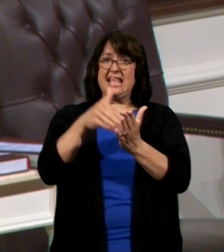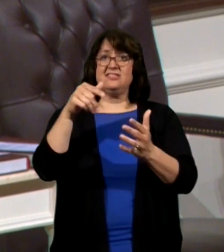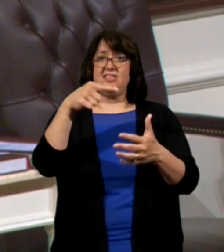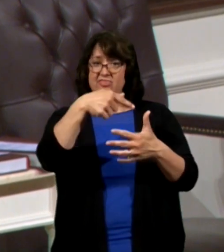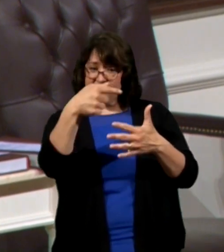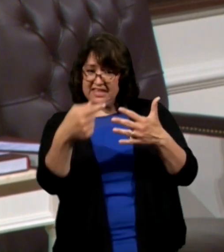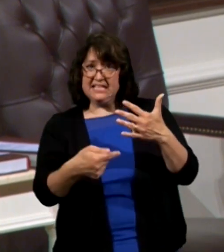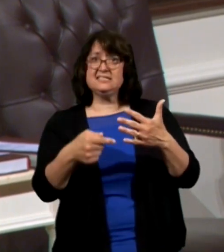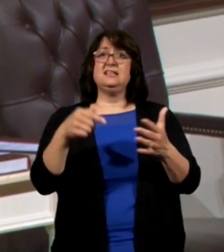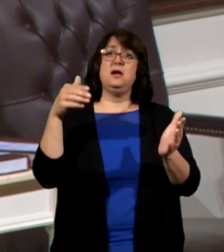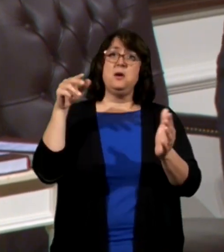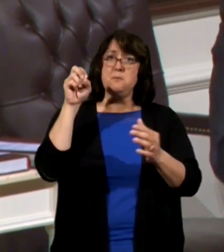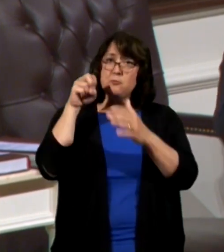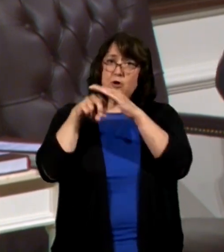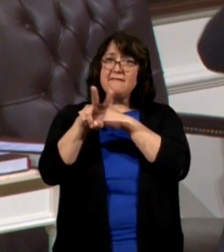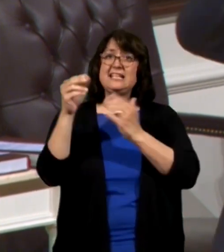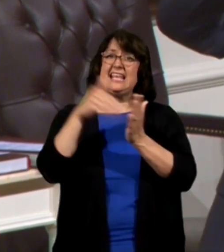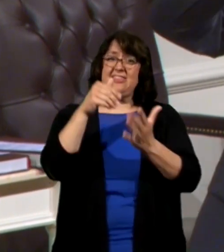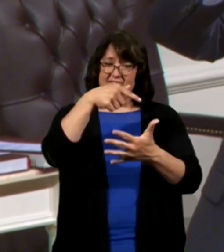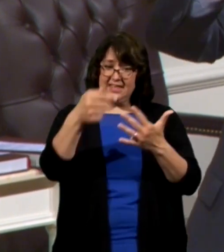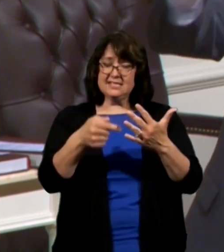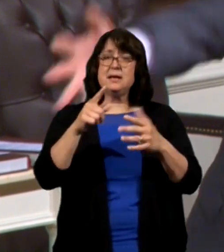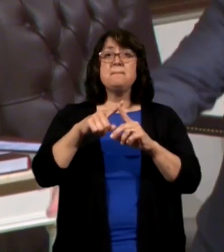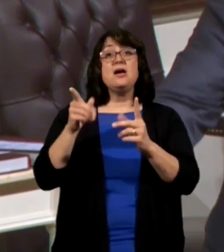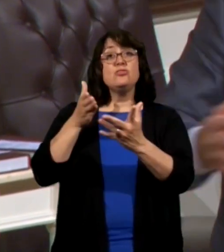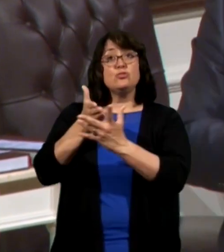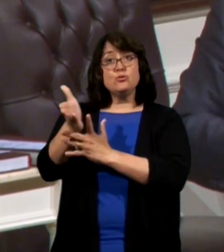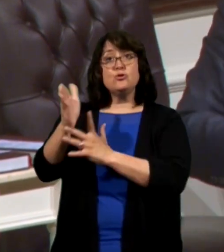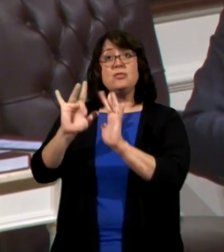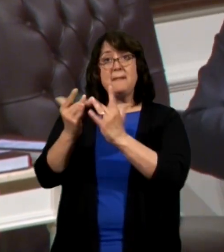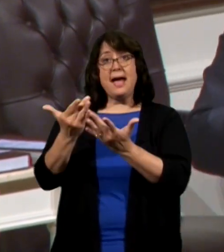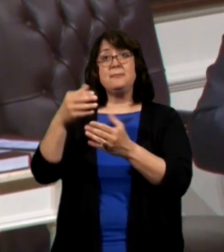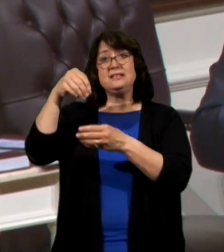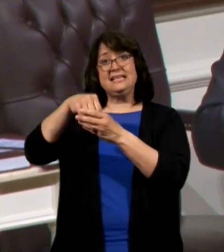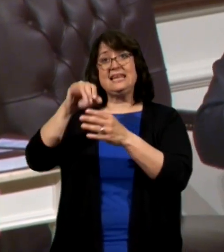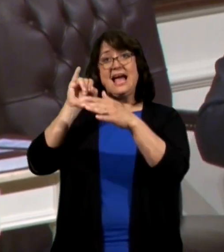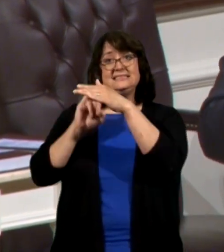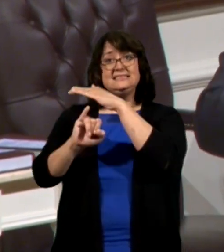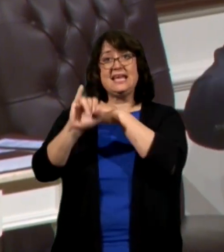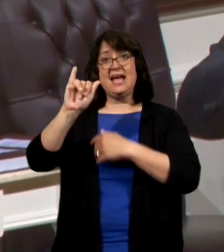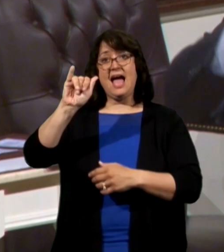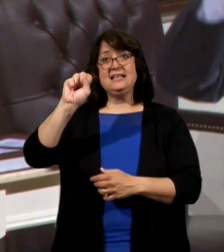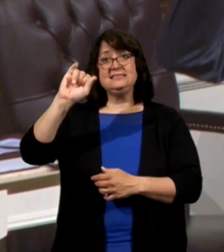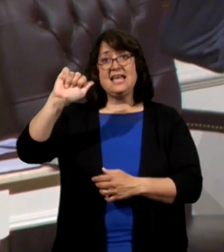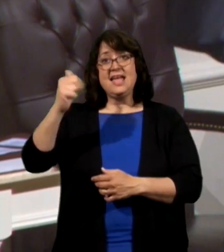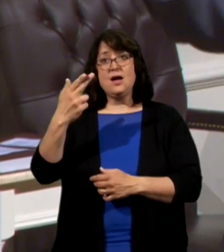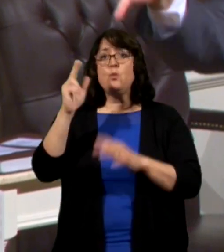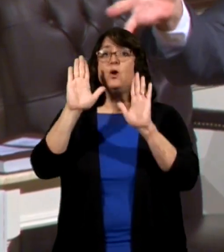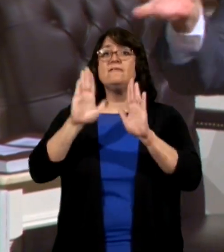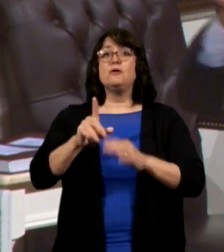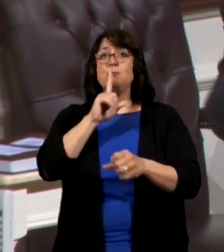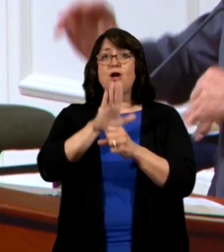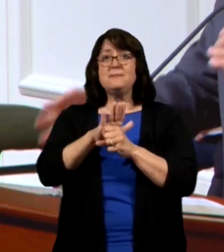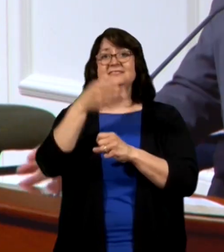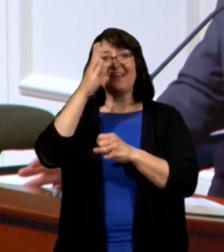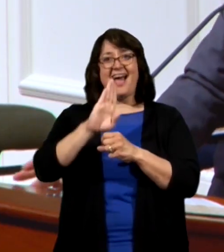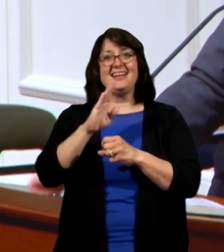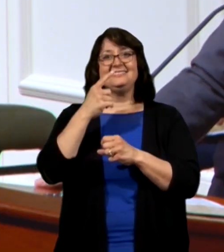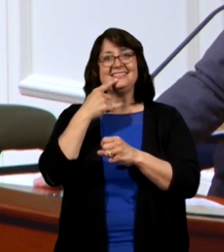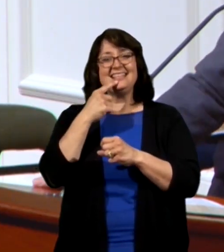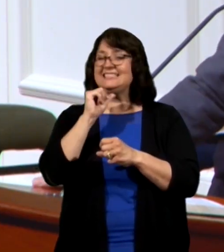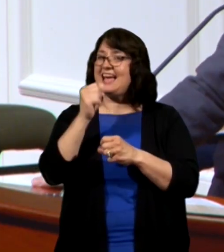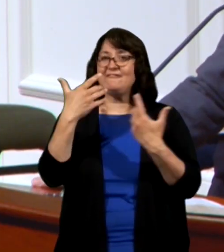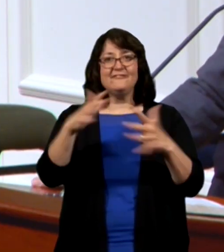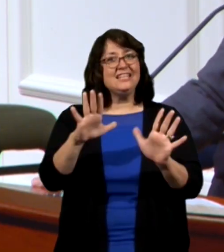and prophesy against these. But sprinkled throughout Isaiah are these wonderful promises. God's not